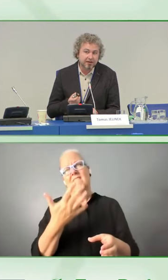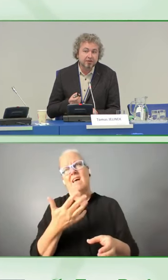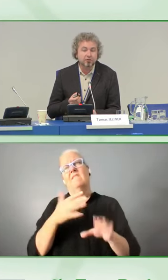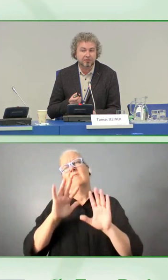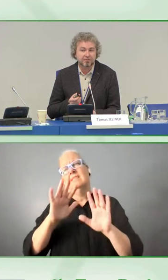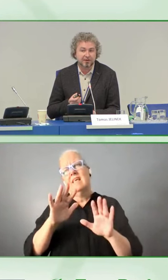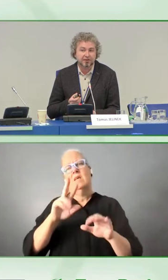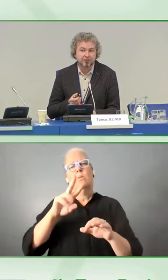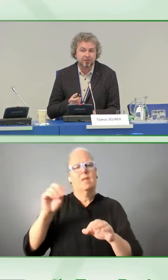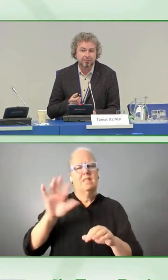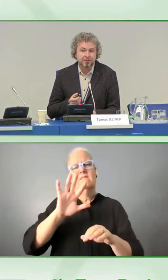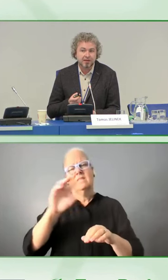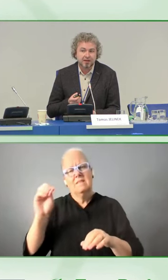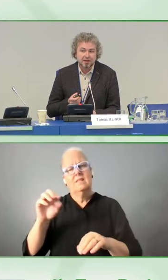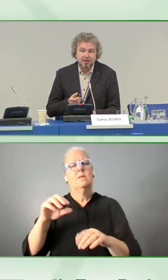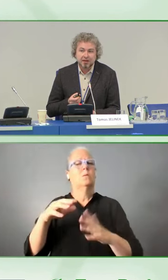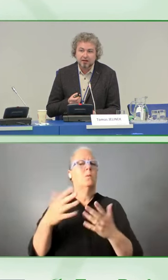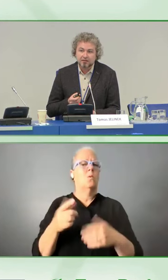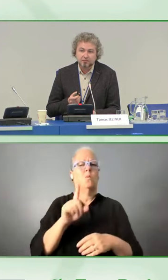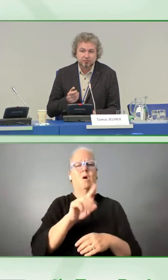value of the banknote.